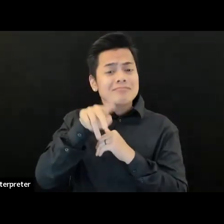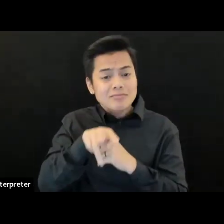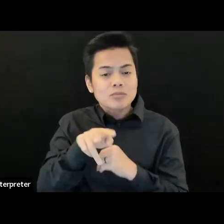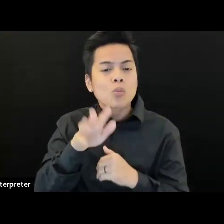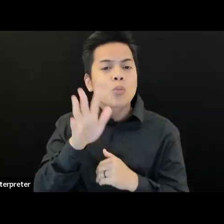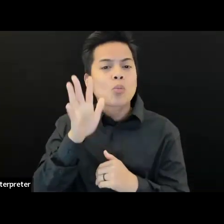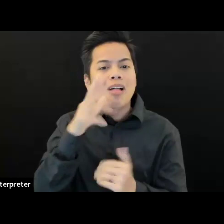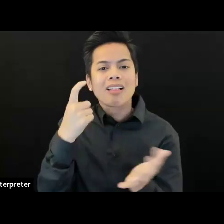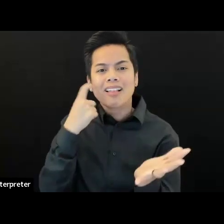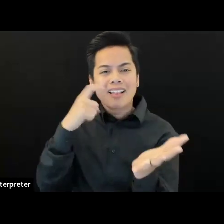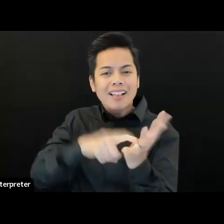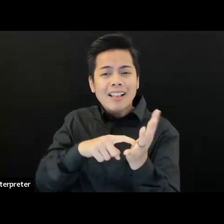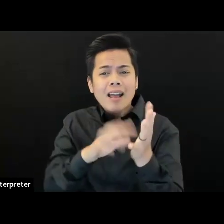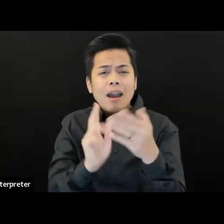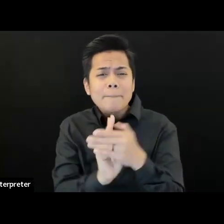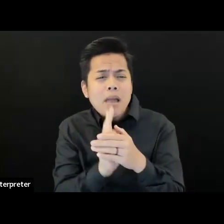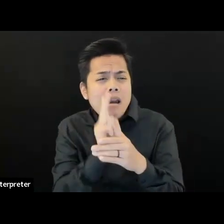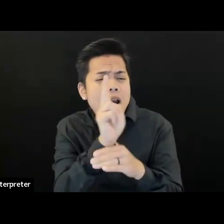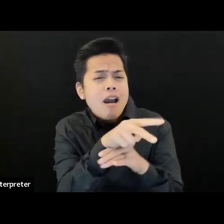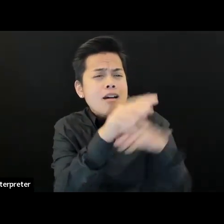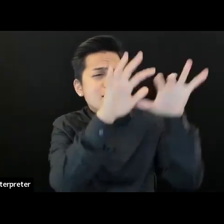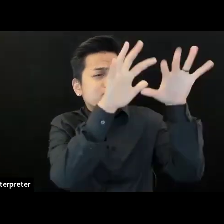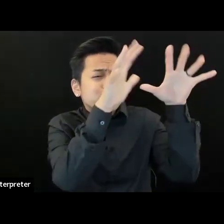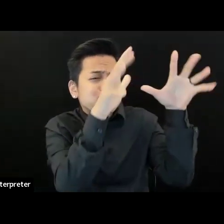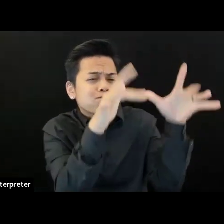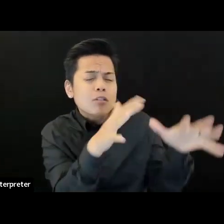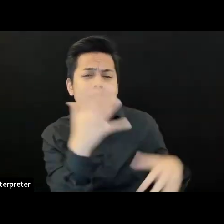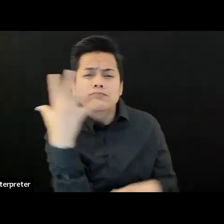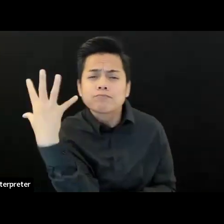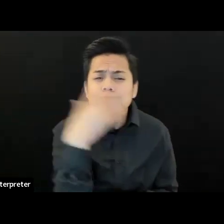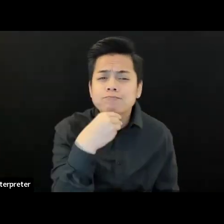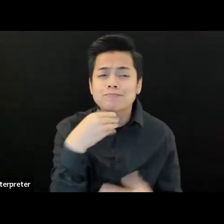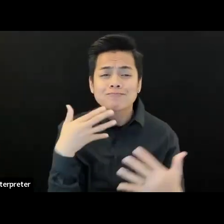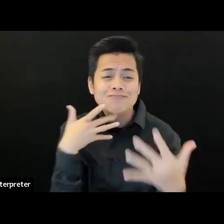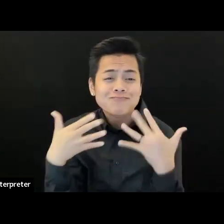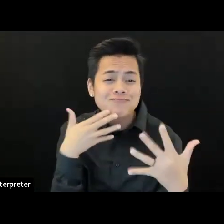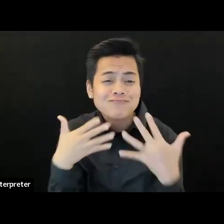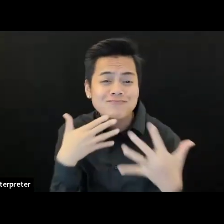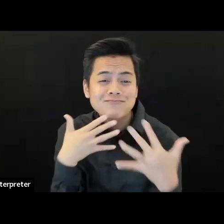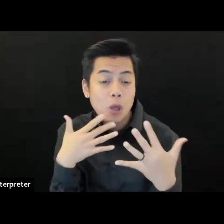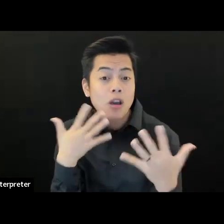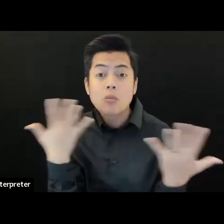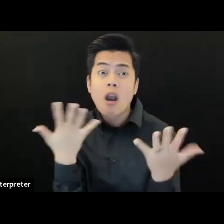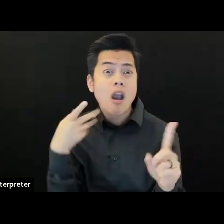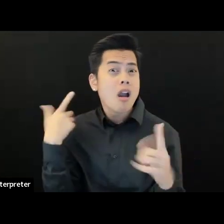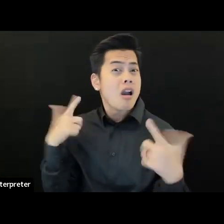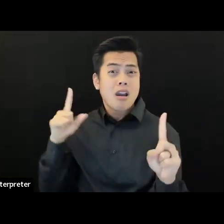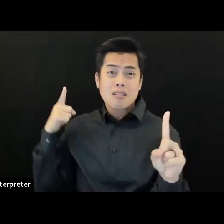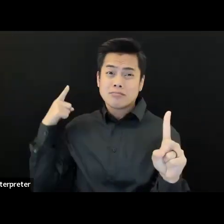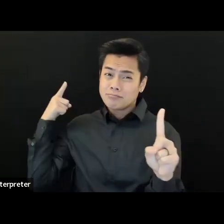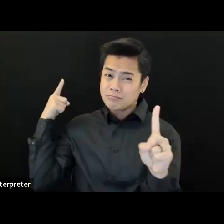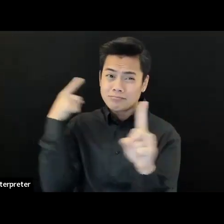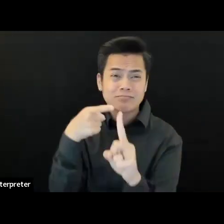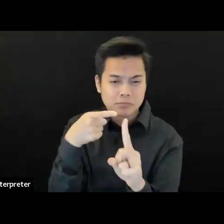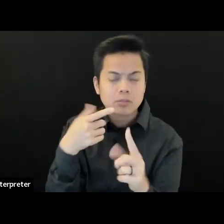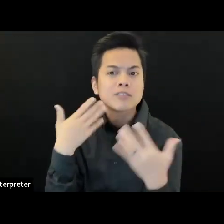vibrant colors. And our big aim here, and this is what we've heard in a lot of our focus groups, is to really make it